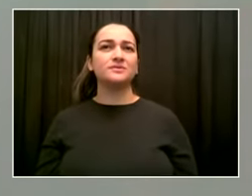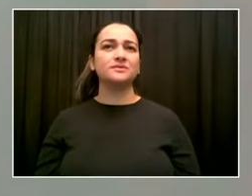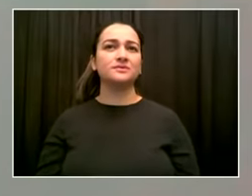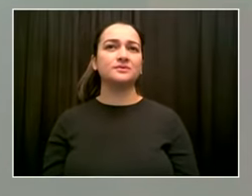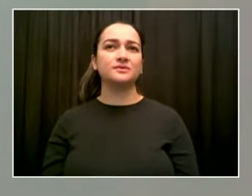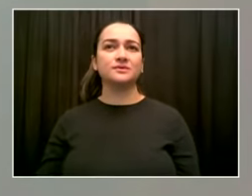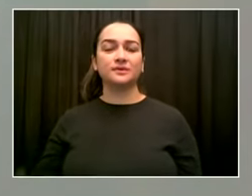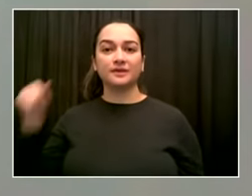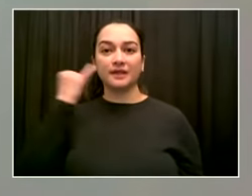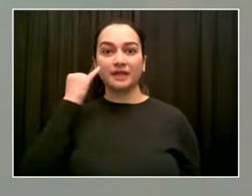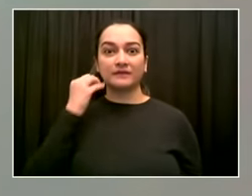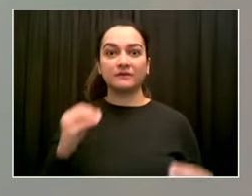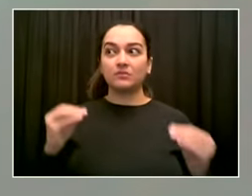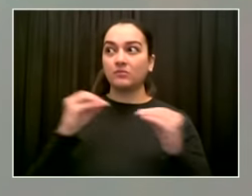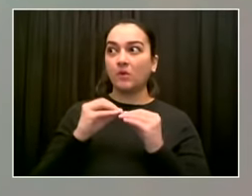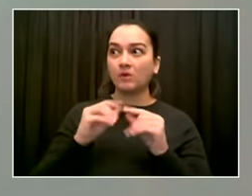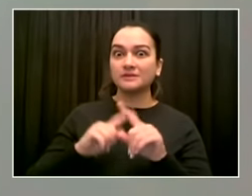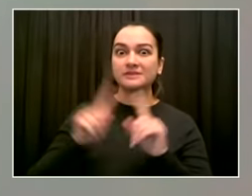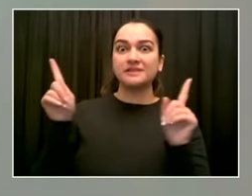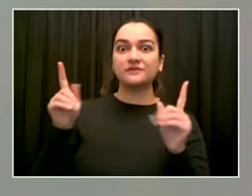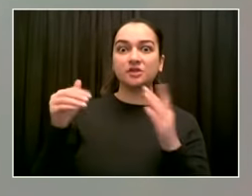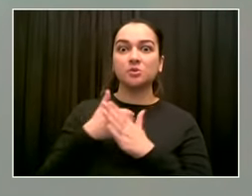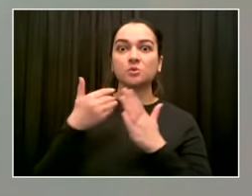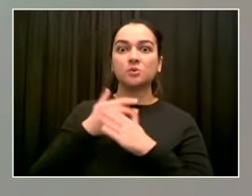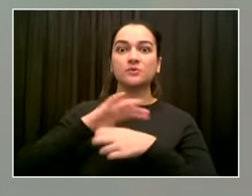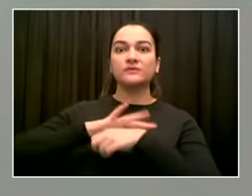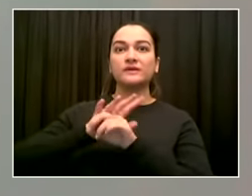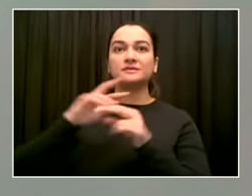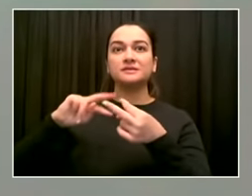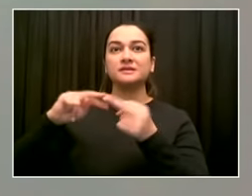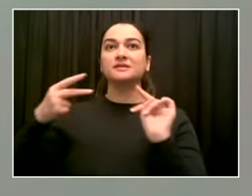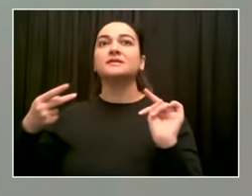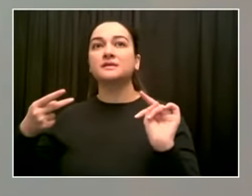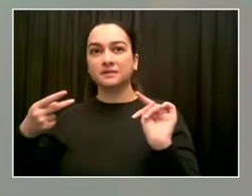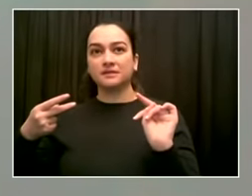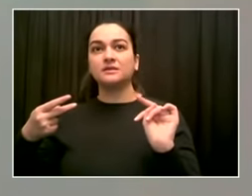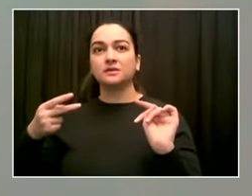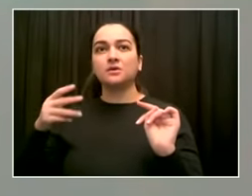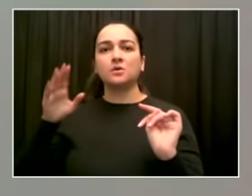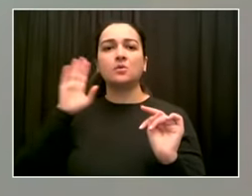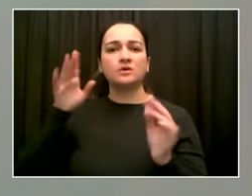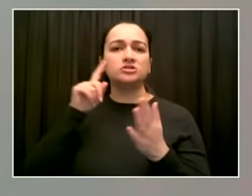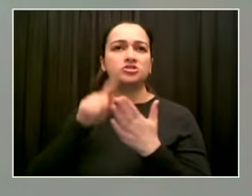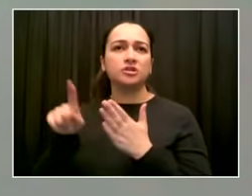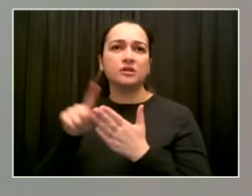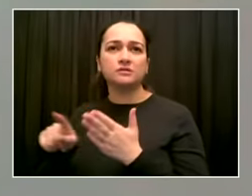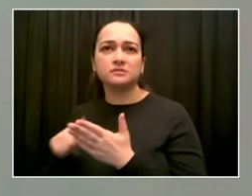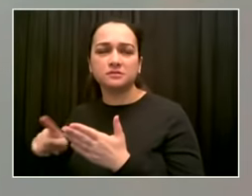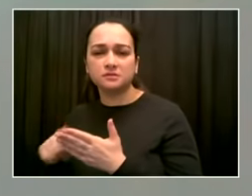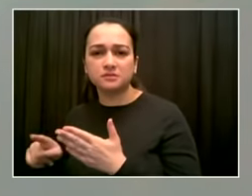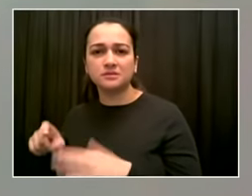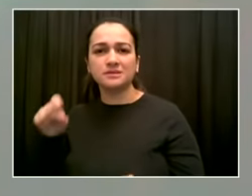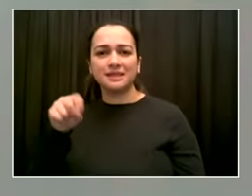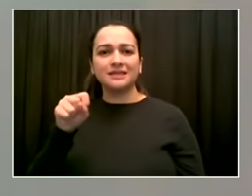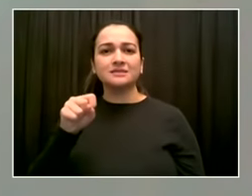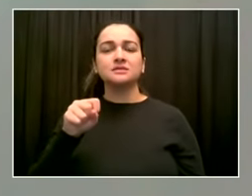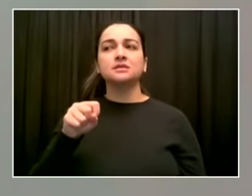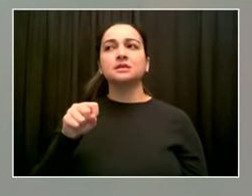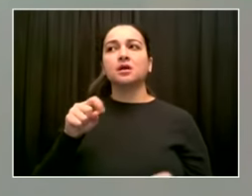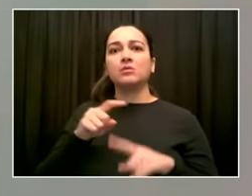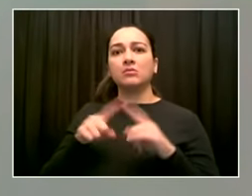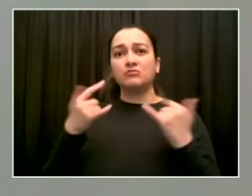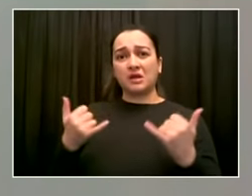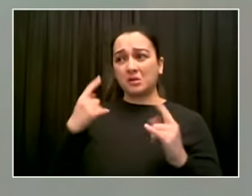or any of the other boroughs of the city, we continue to want you to do the things that we know are important, and particularly when it comes to vaccination.